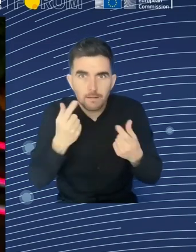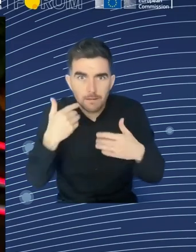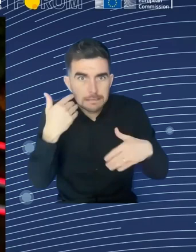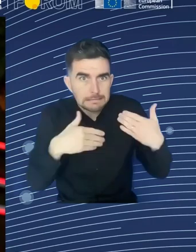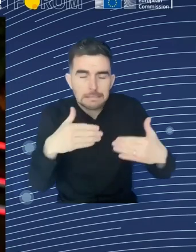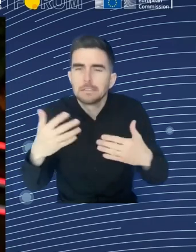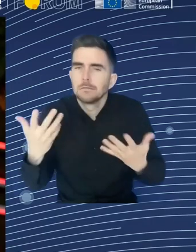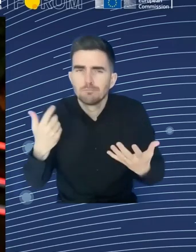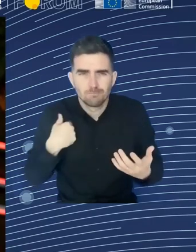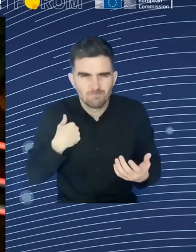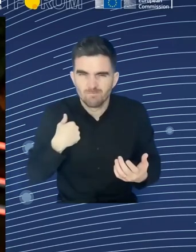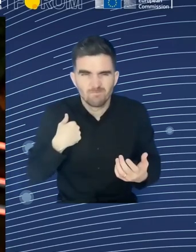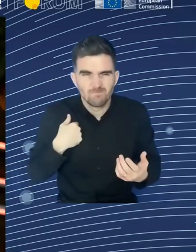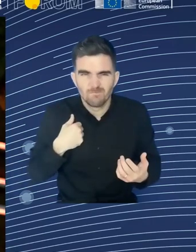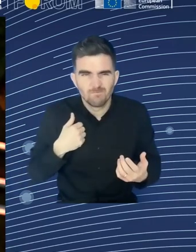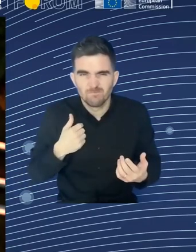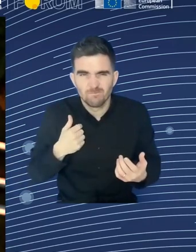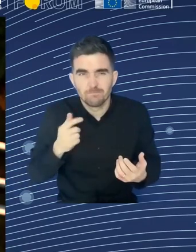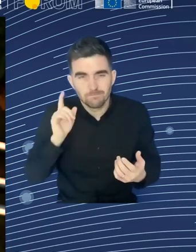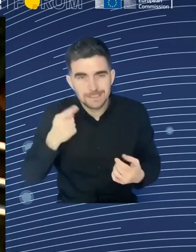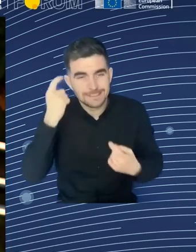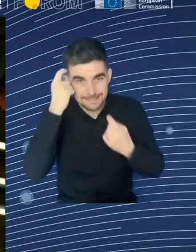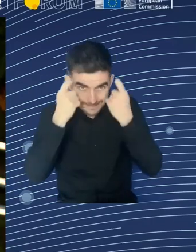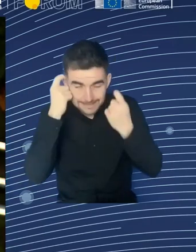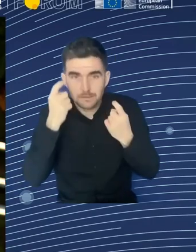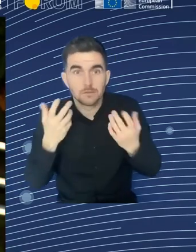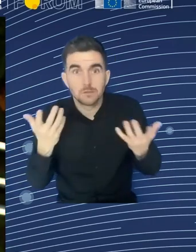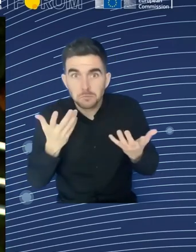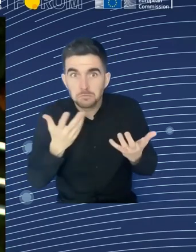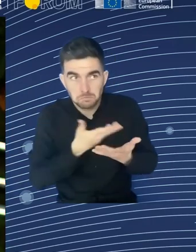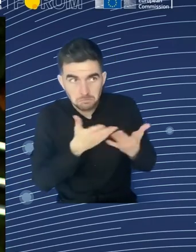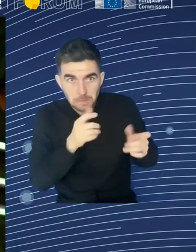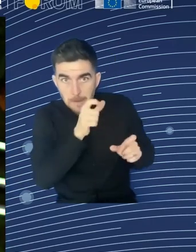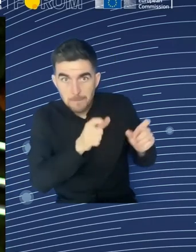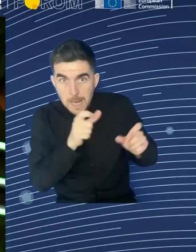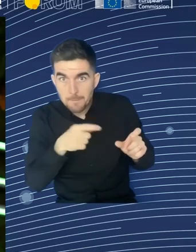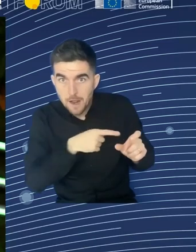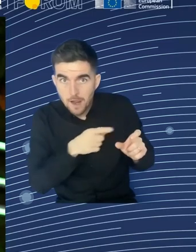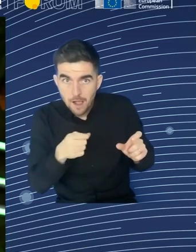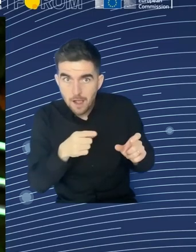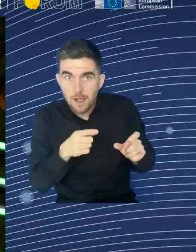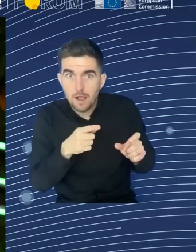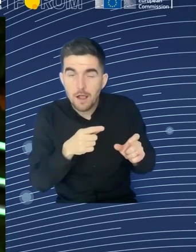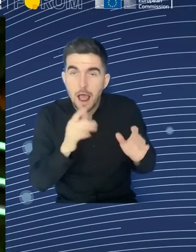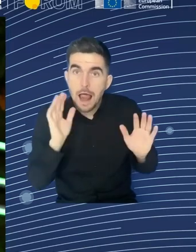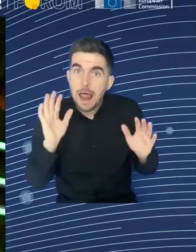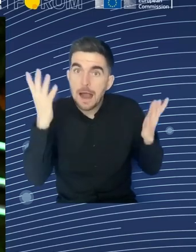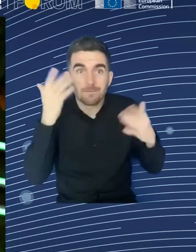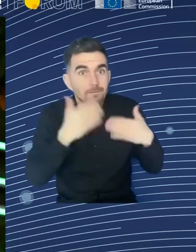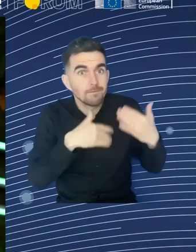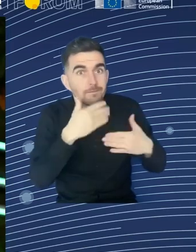their life when they need welfare support, such for example pensions, but have more of a life course approach. And this is also something that we have promoted